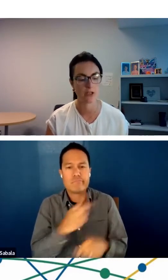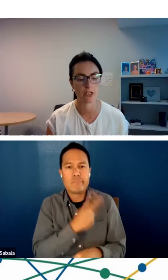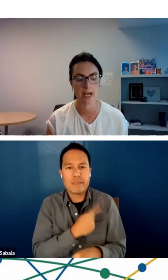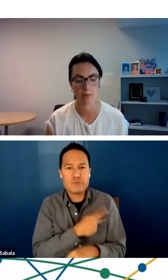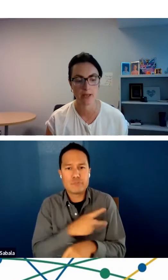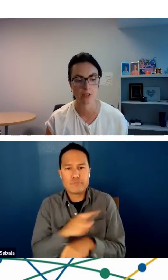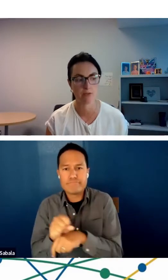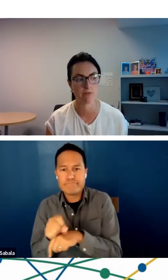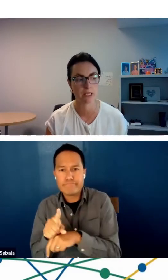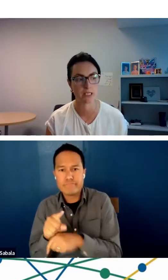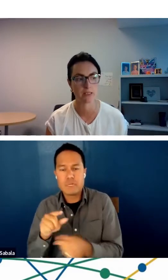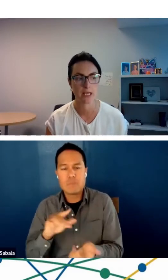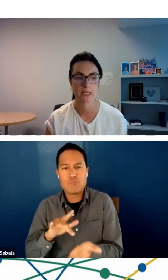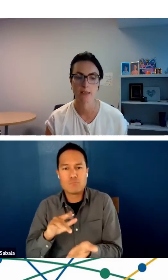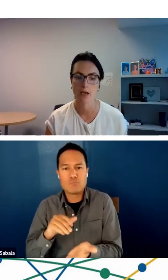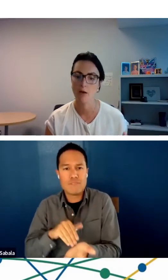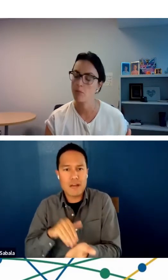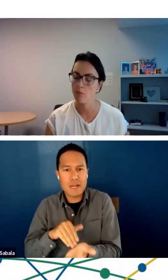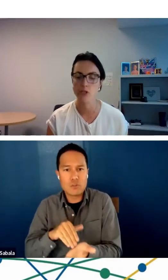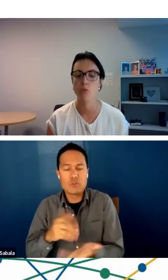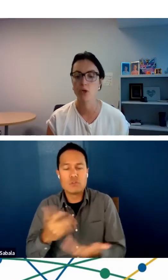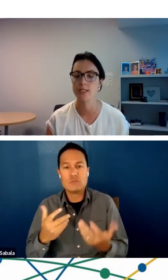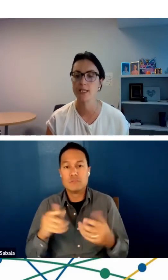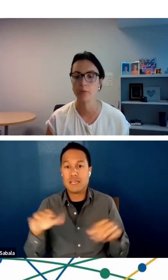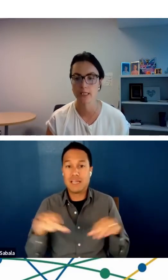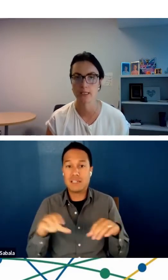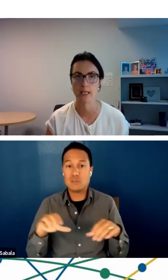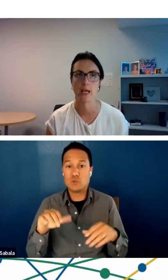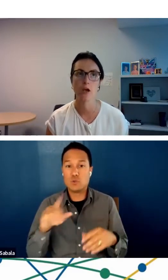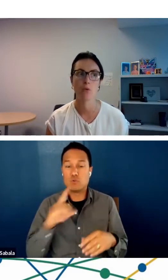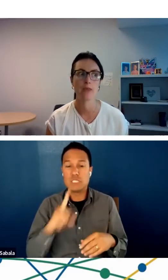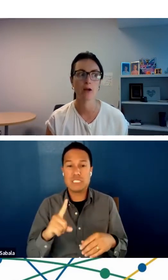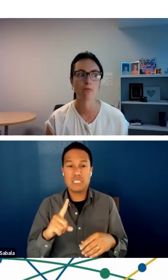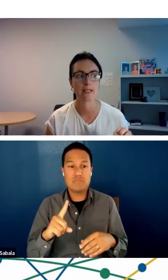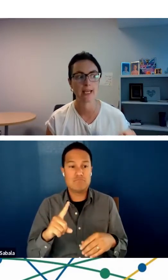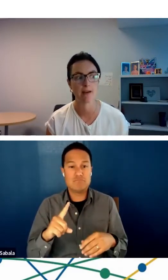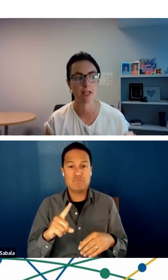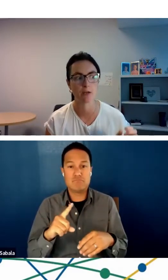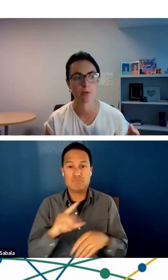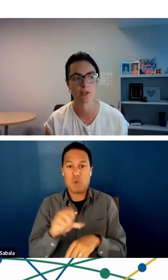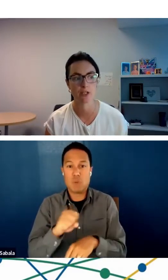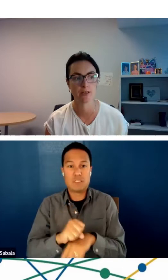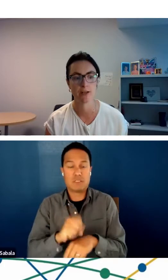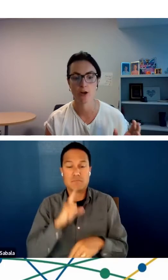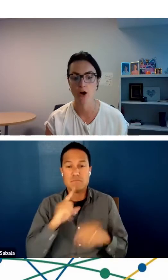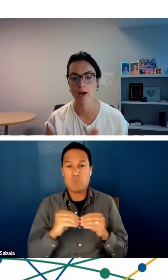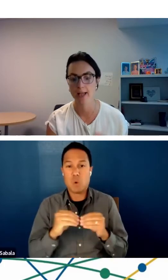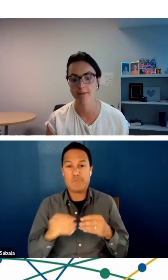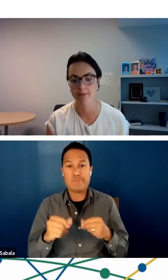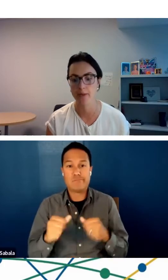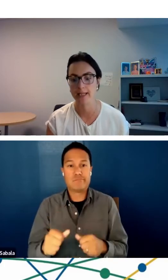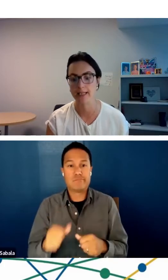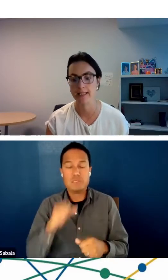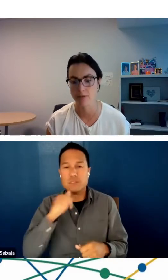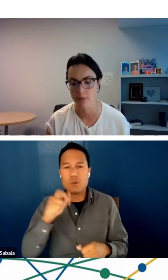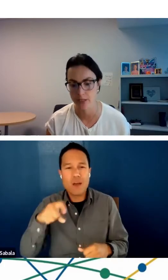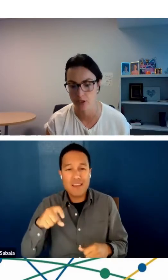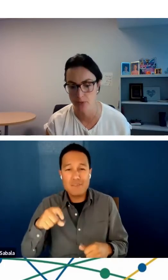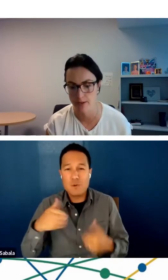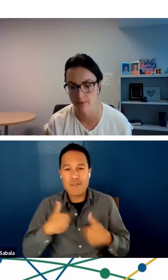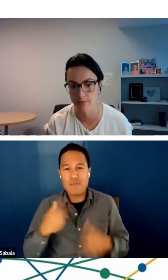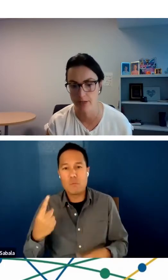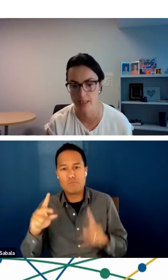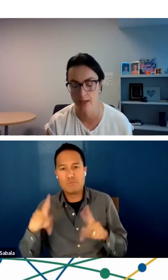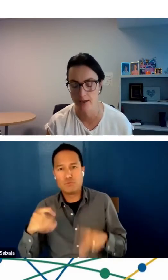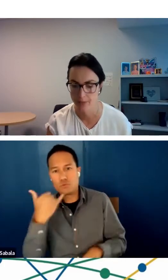inpatient and outpatient visits much more seamlessly without really having a person call everybody and give them